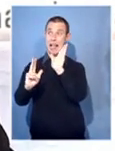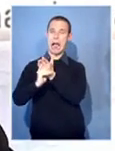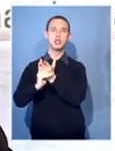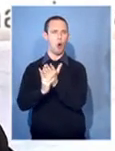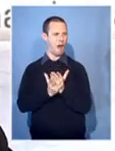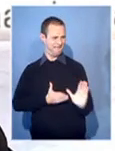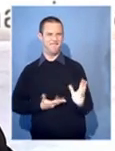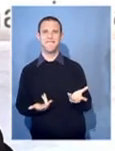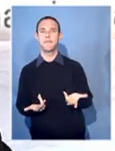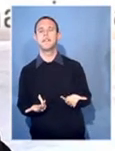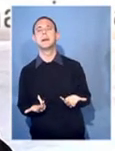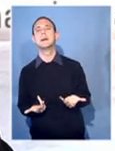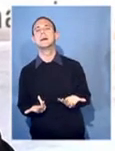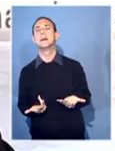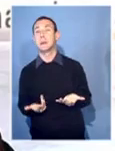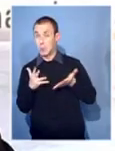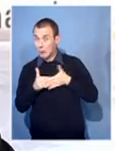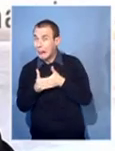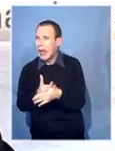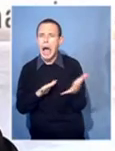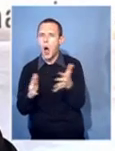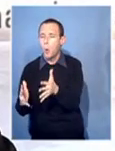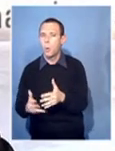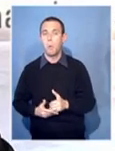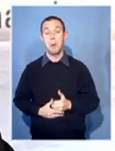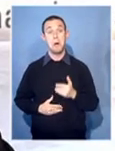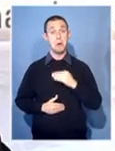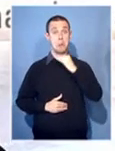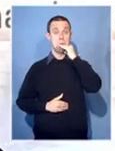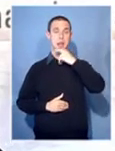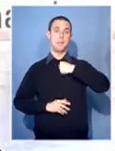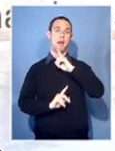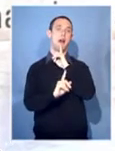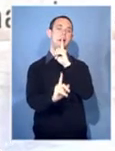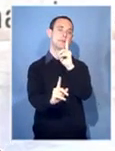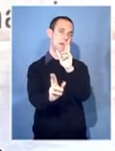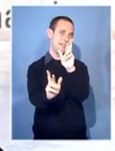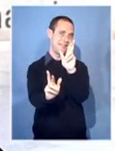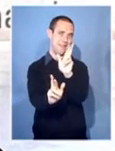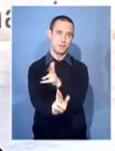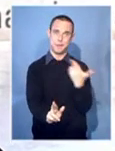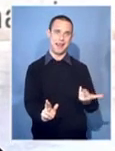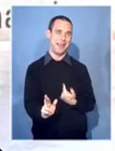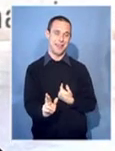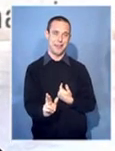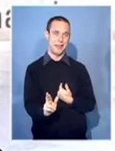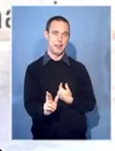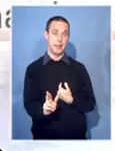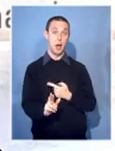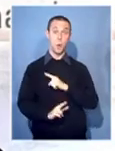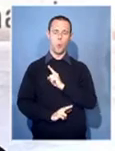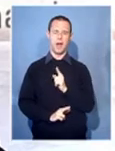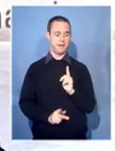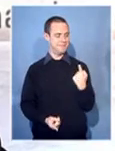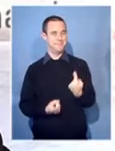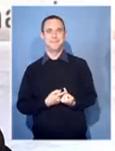whether they are there or not because I've been busy. But just to answer